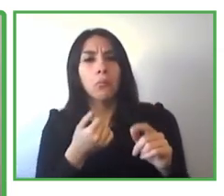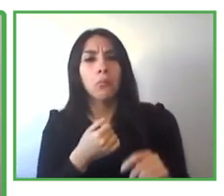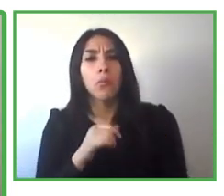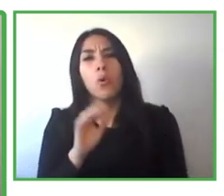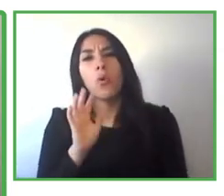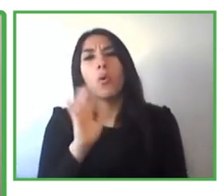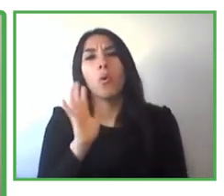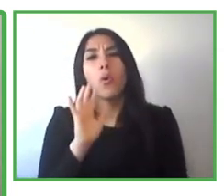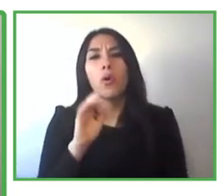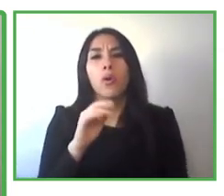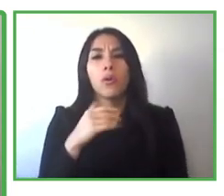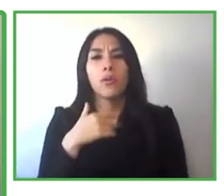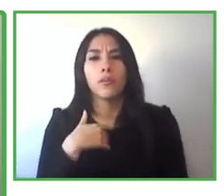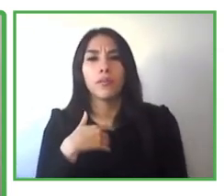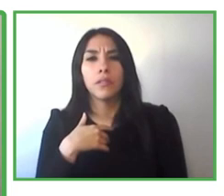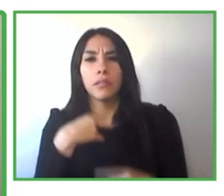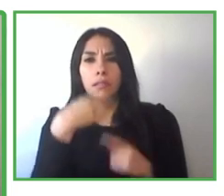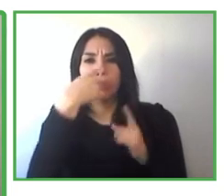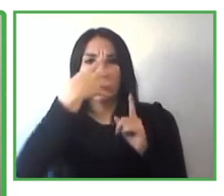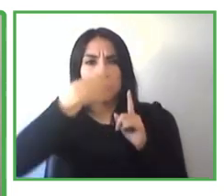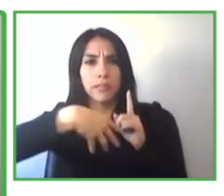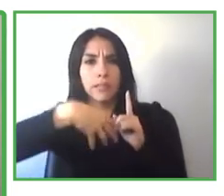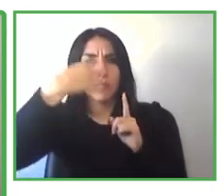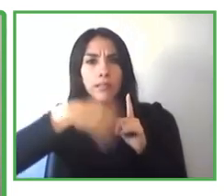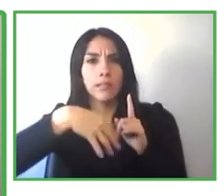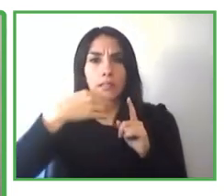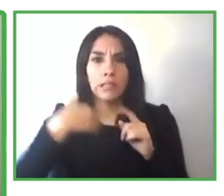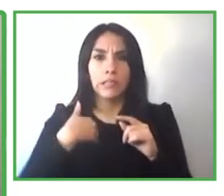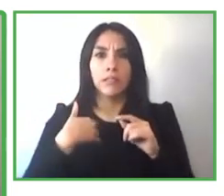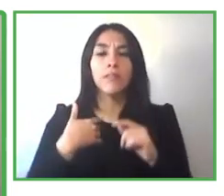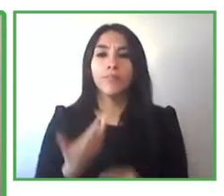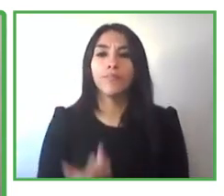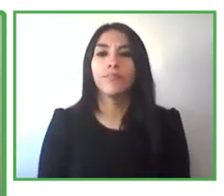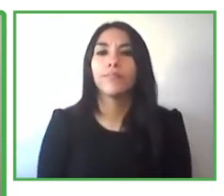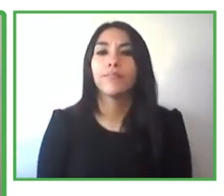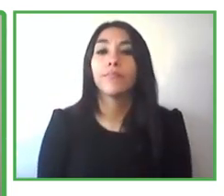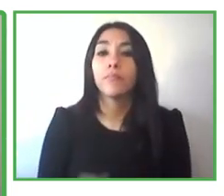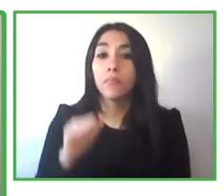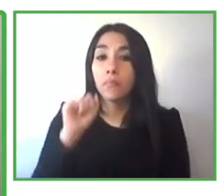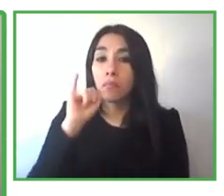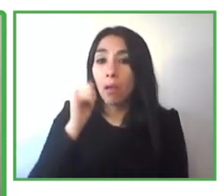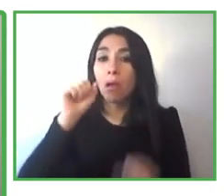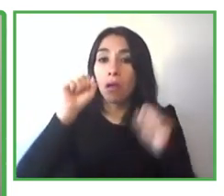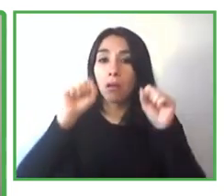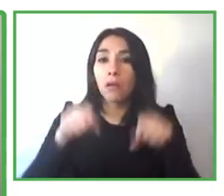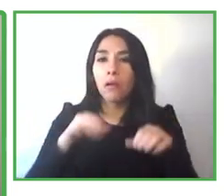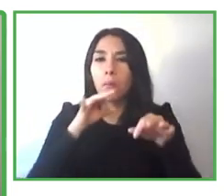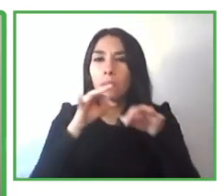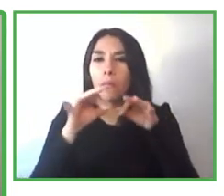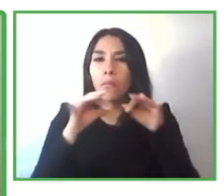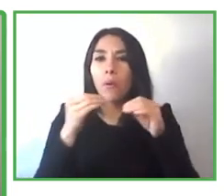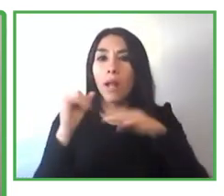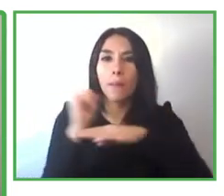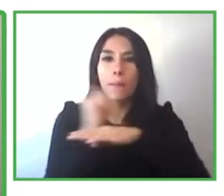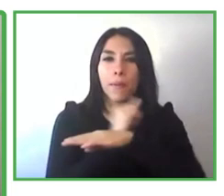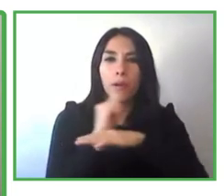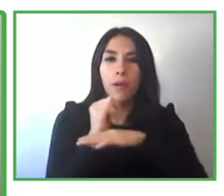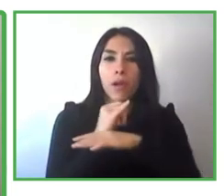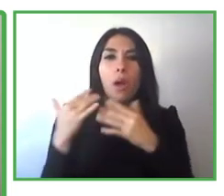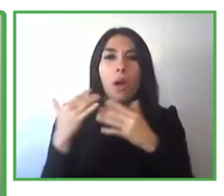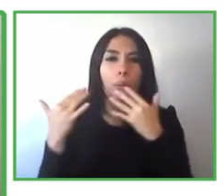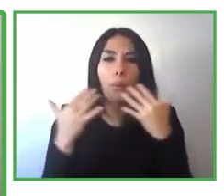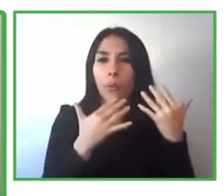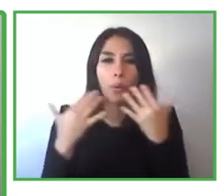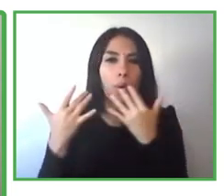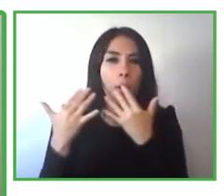your internship after my internship the 19th of august 2019 i got offered a permanent contract in ey which